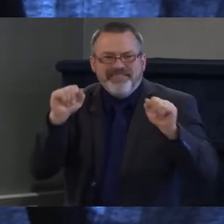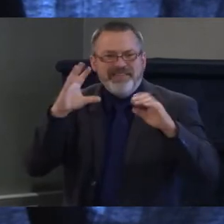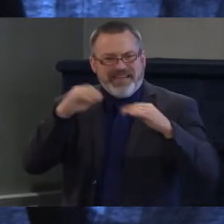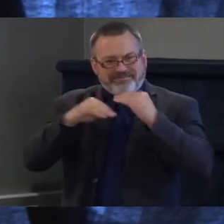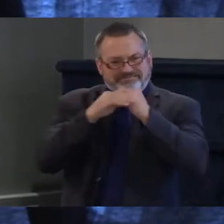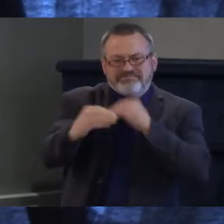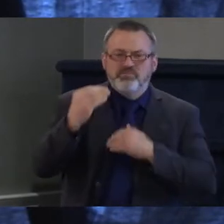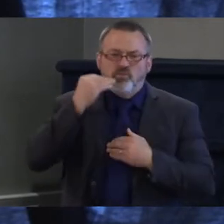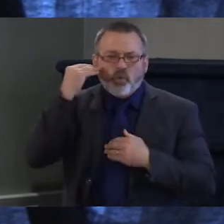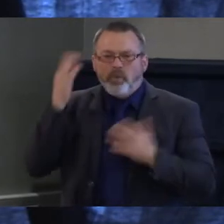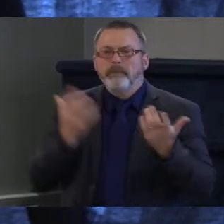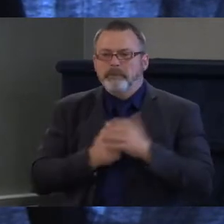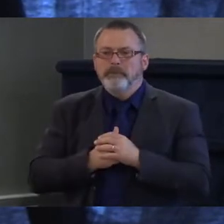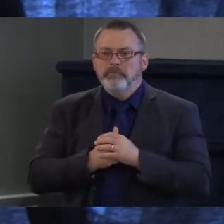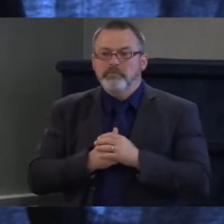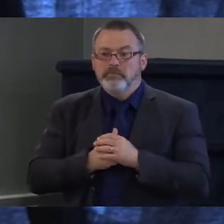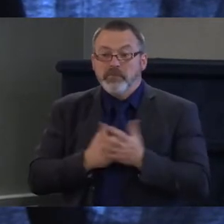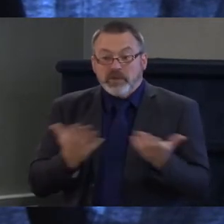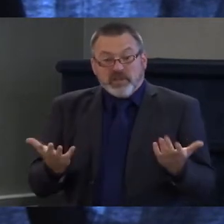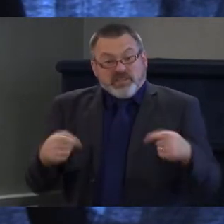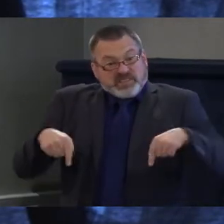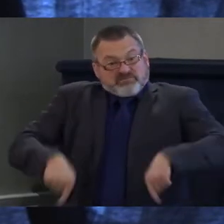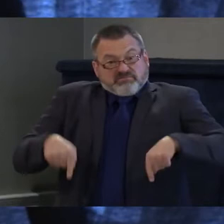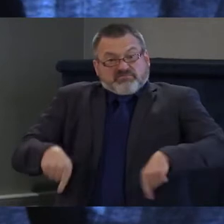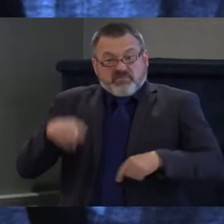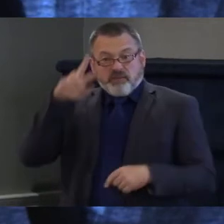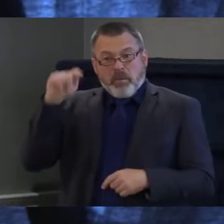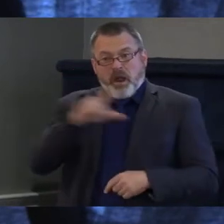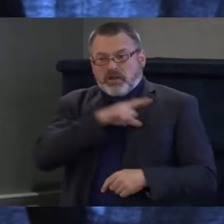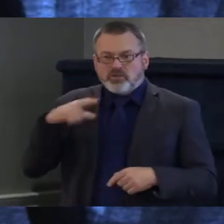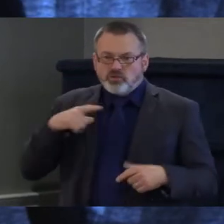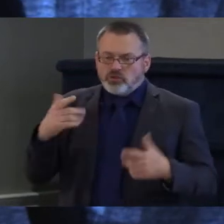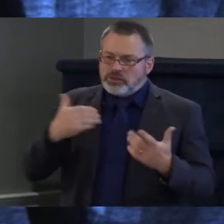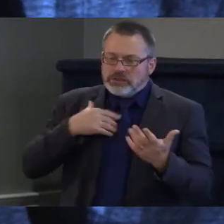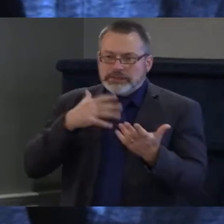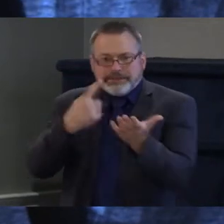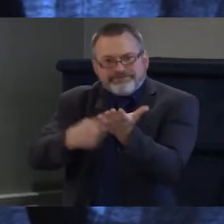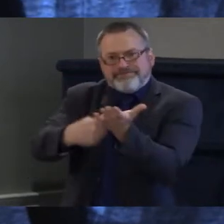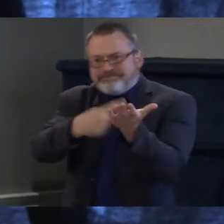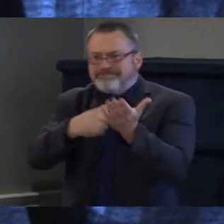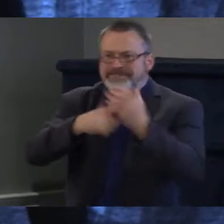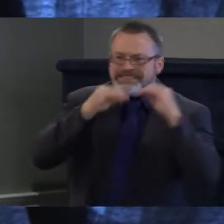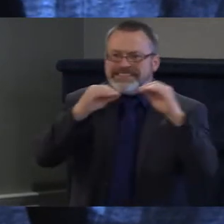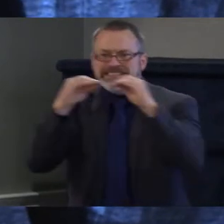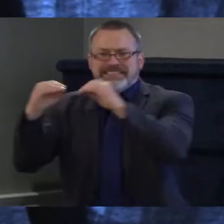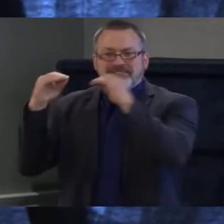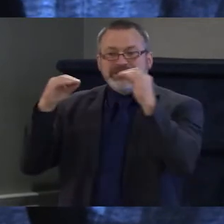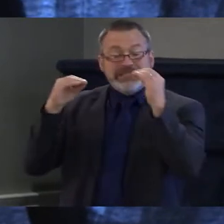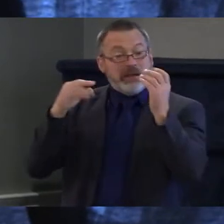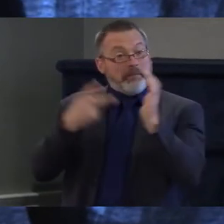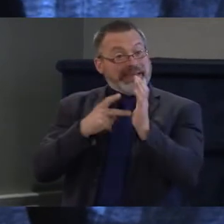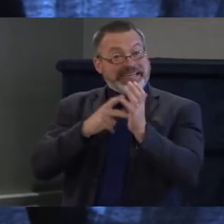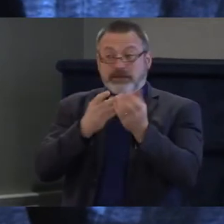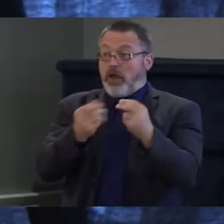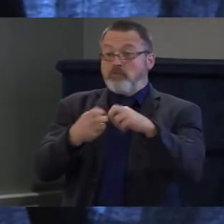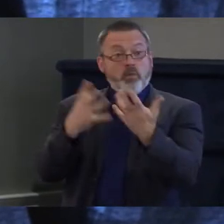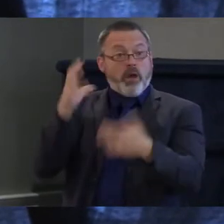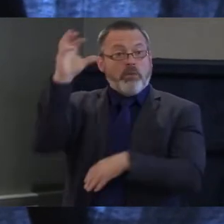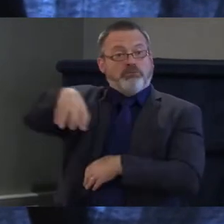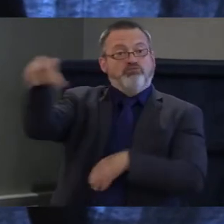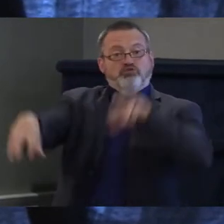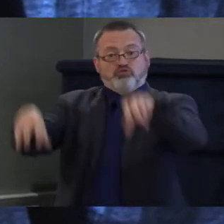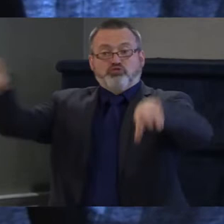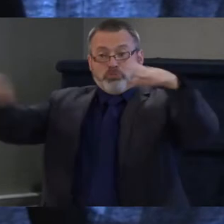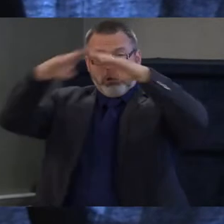legislature over the last few years, understanding that it isn't enough just to build more housing. If you don't have housing